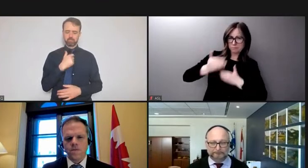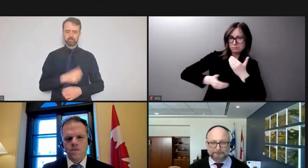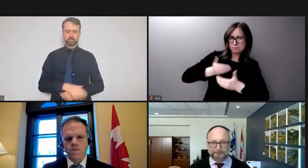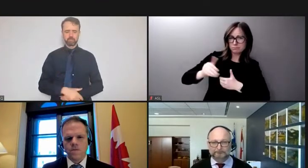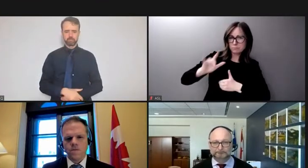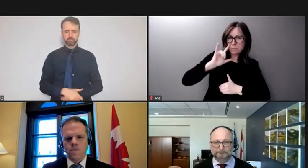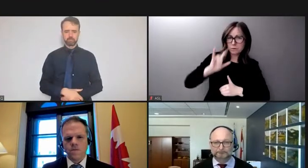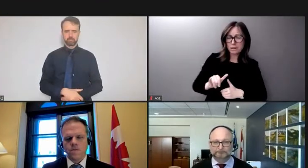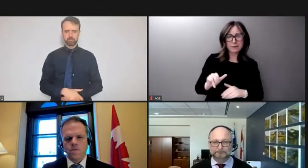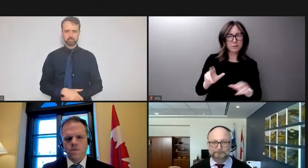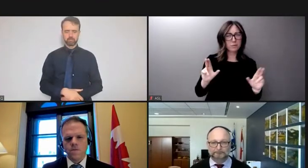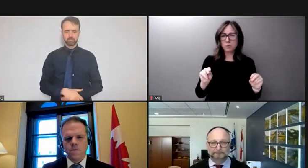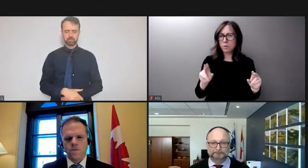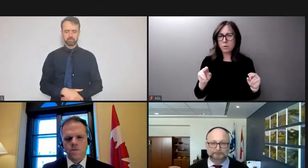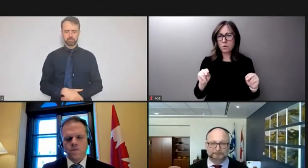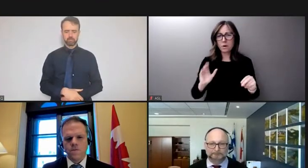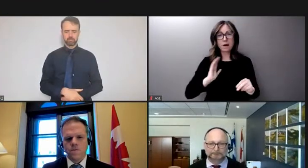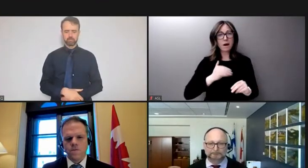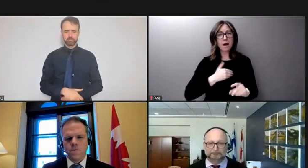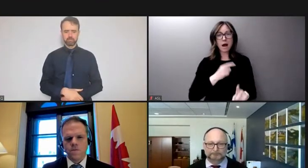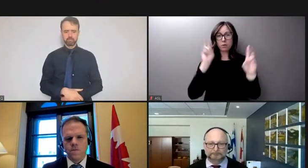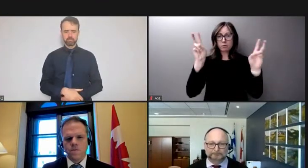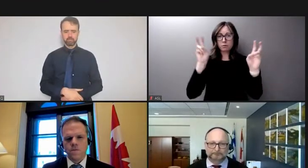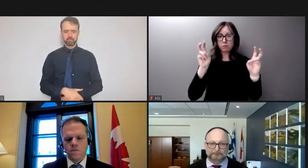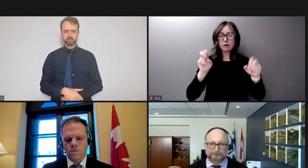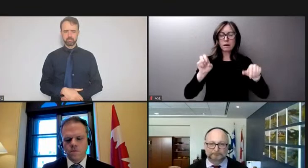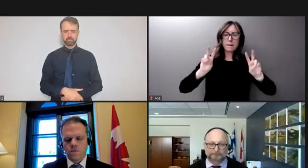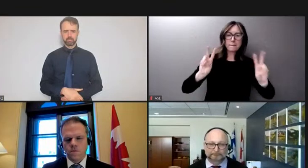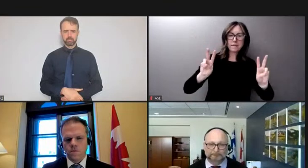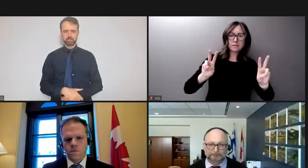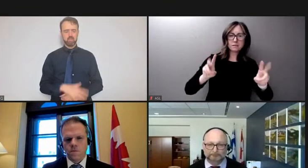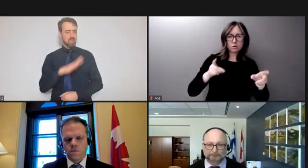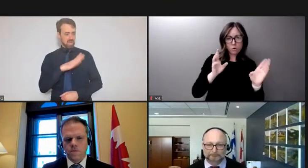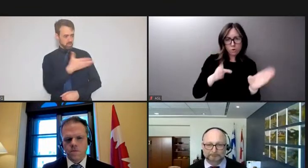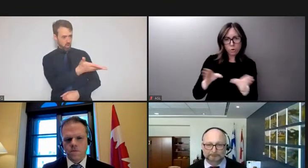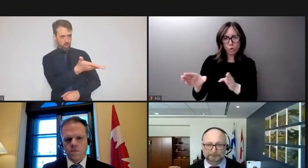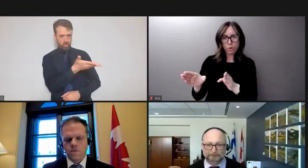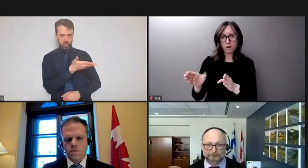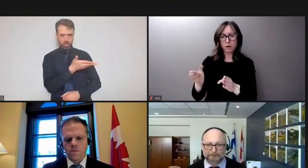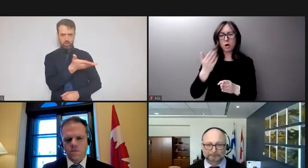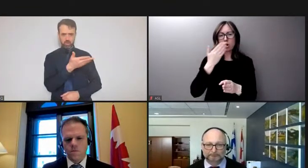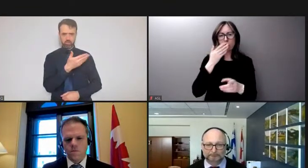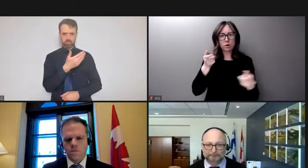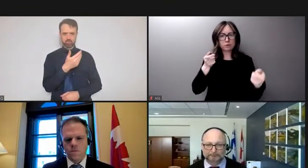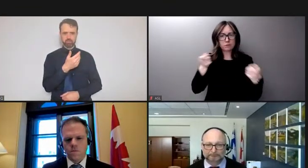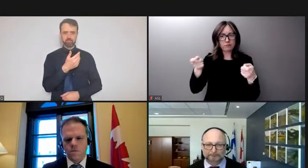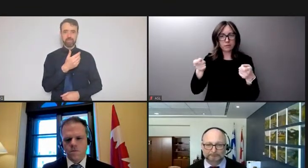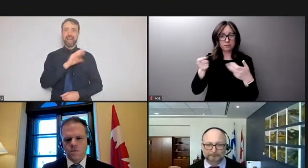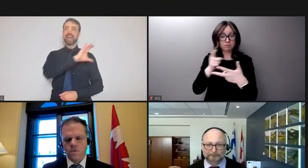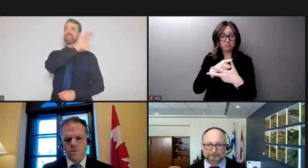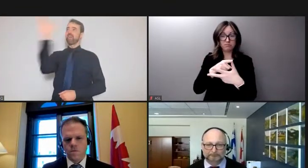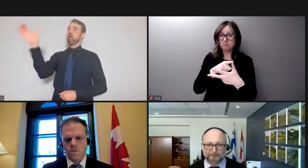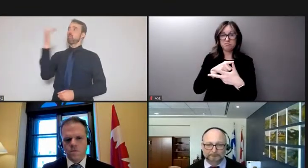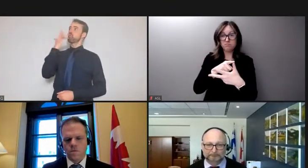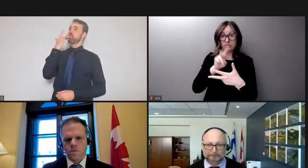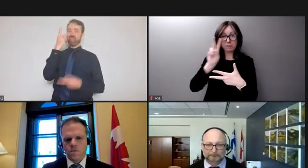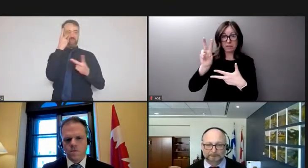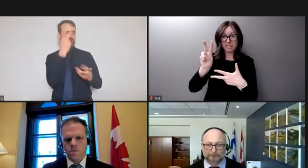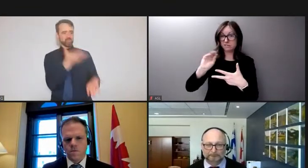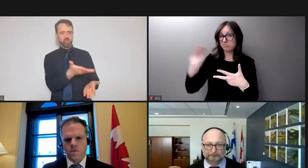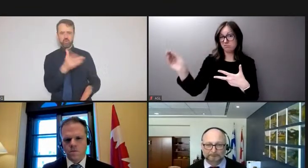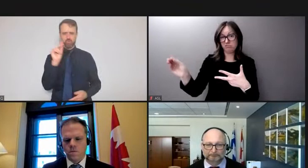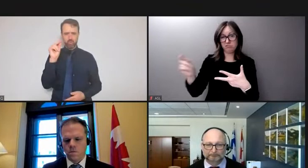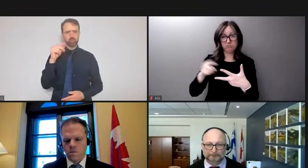Our motto is peace, order, and good government. And there has not been a lot of peace and order. And that is why